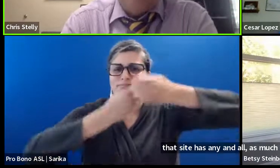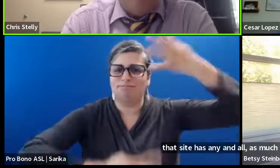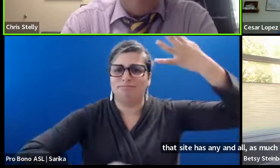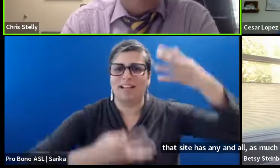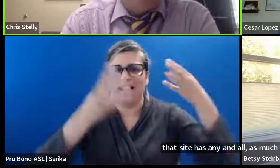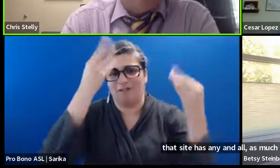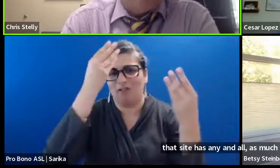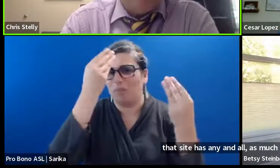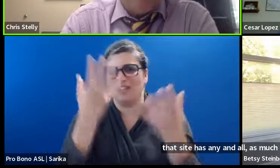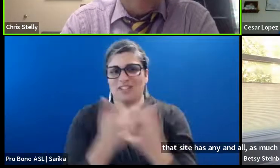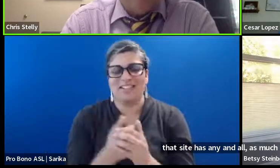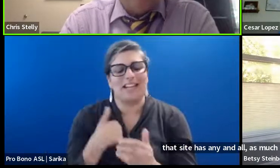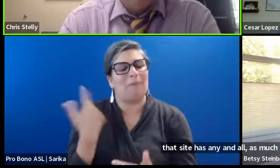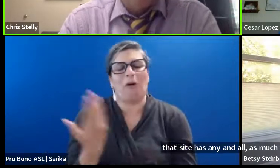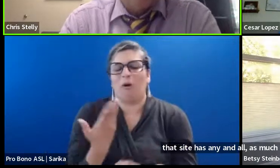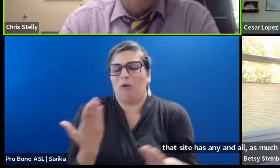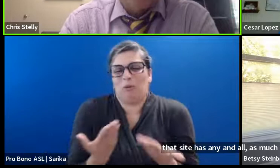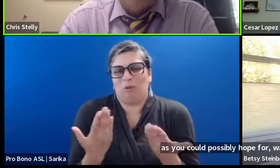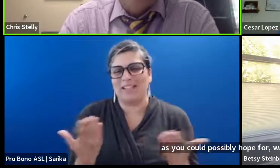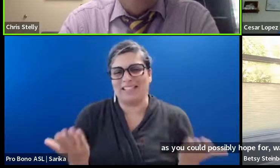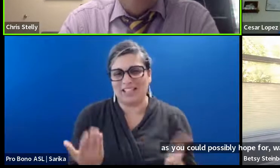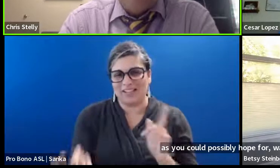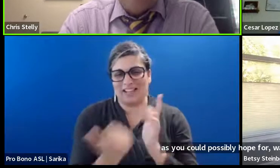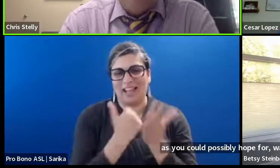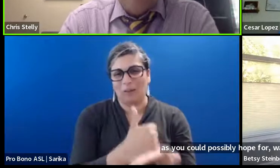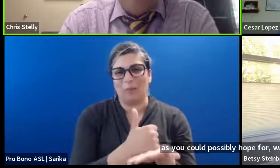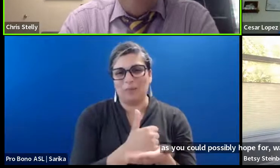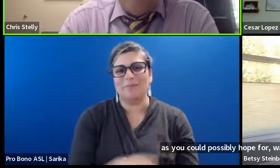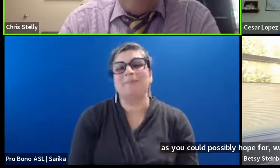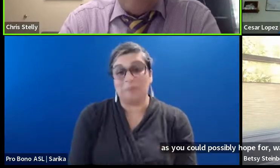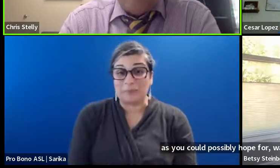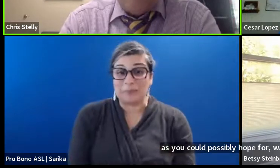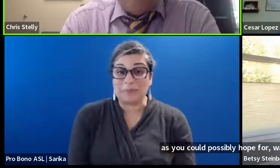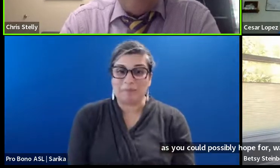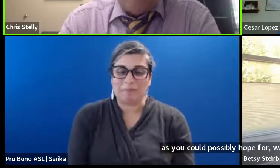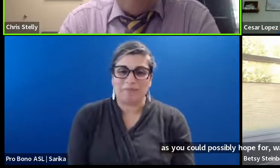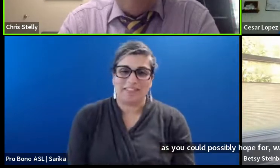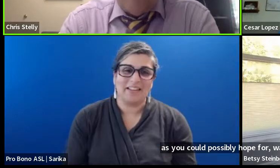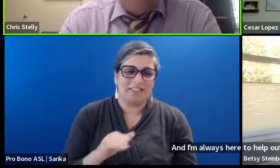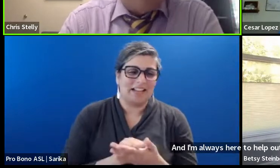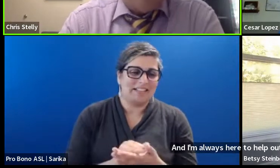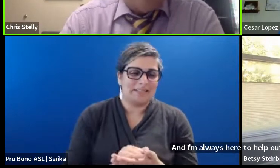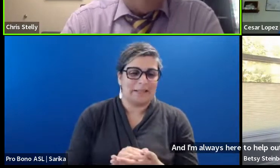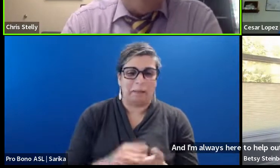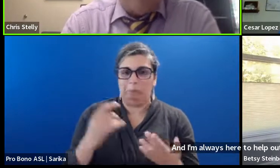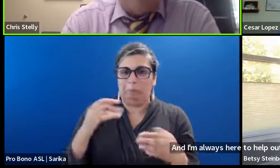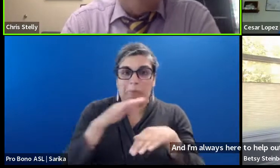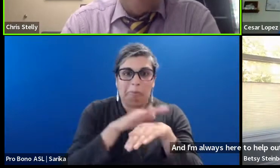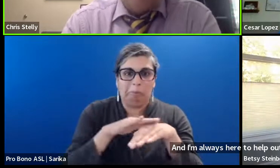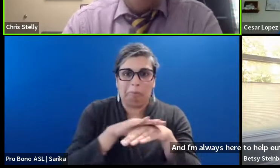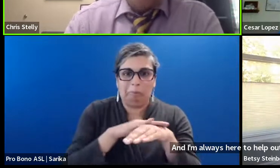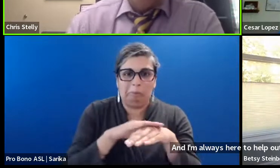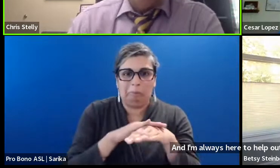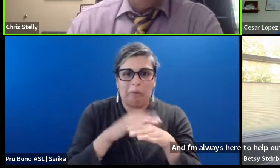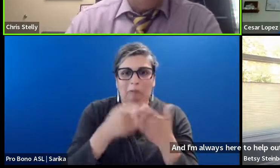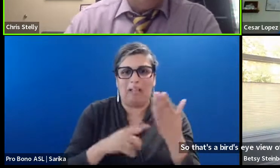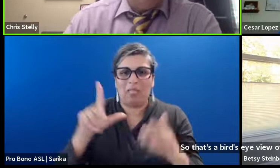And I'm always here to help out as well. So. That's a. Bird's eye view of. What Louisiana. Offers.